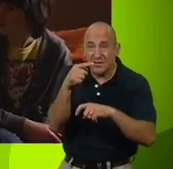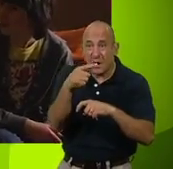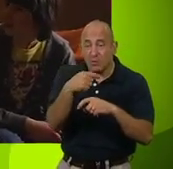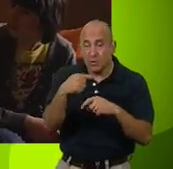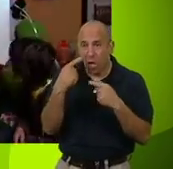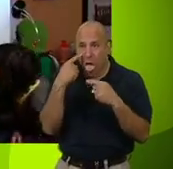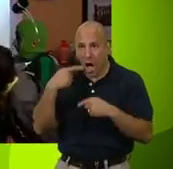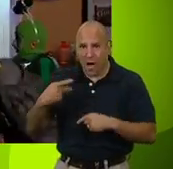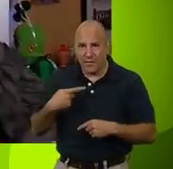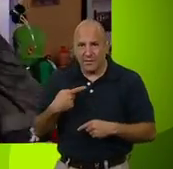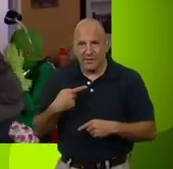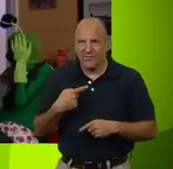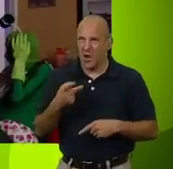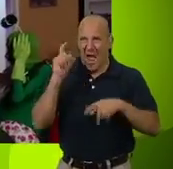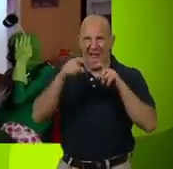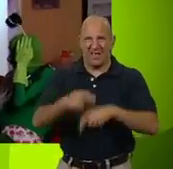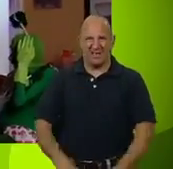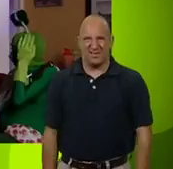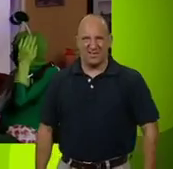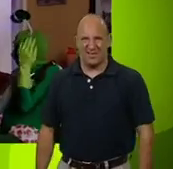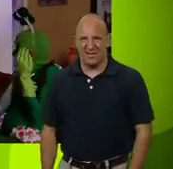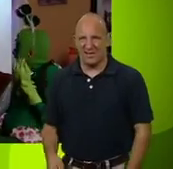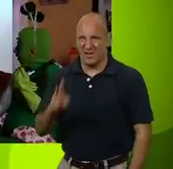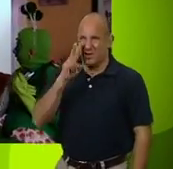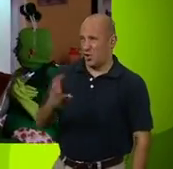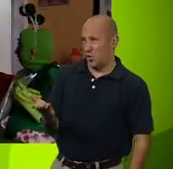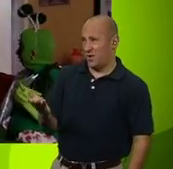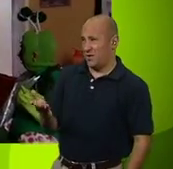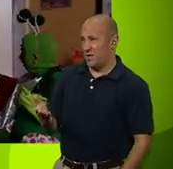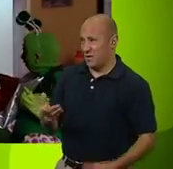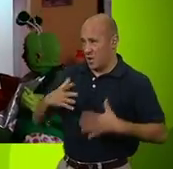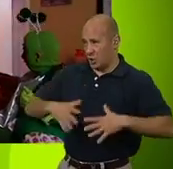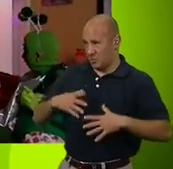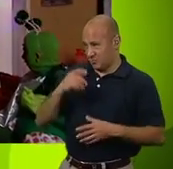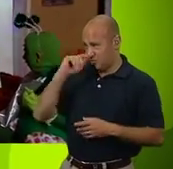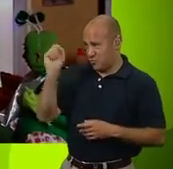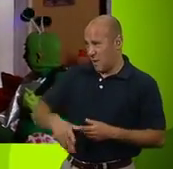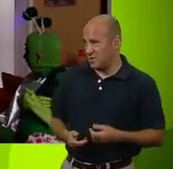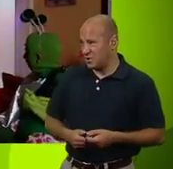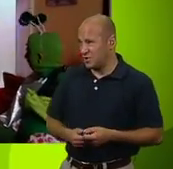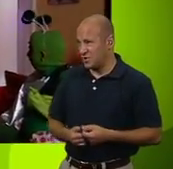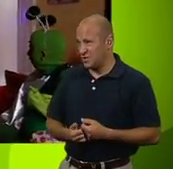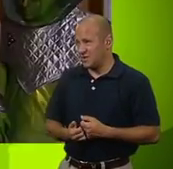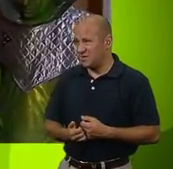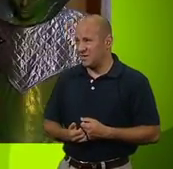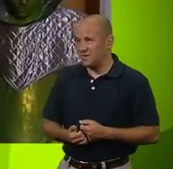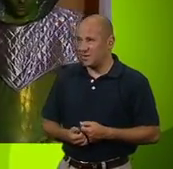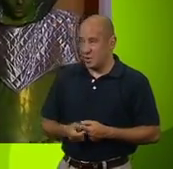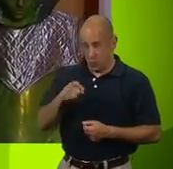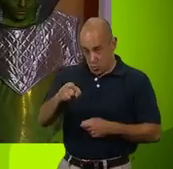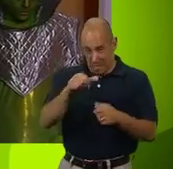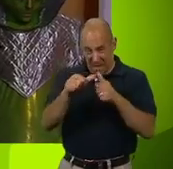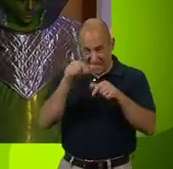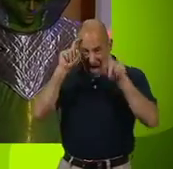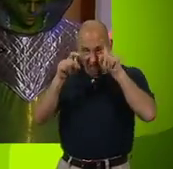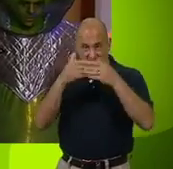to probe us. They're not aliens, Ben. I mean, look at their rubbish costumes. You're a